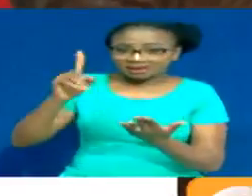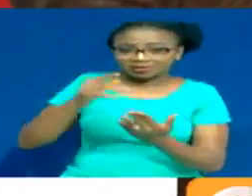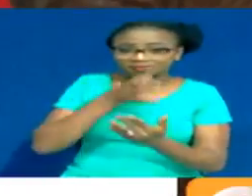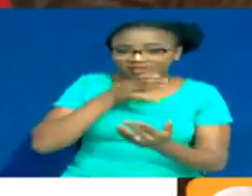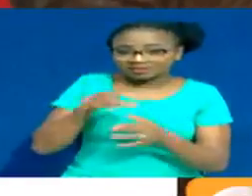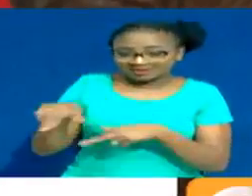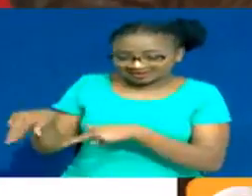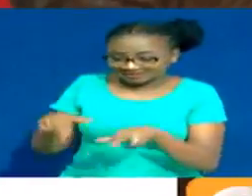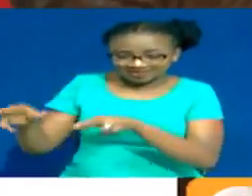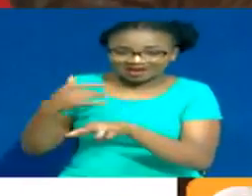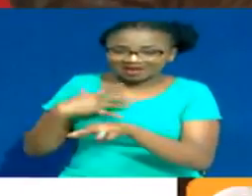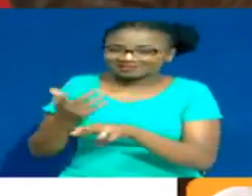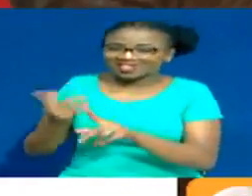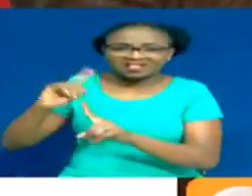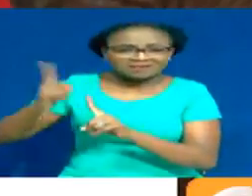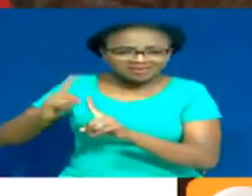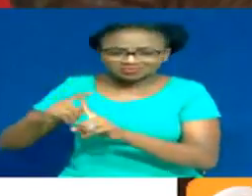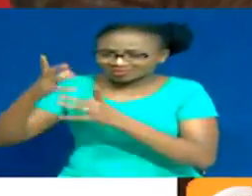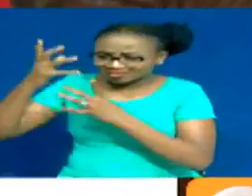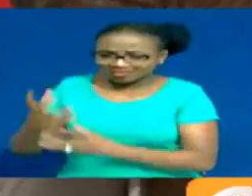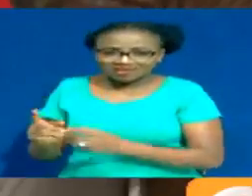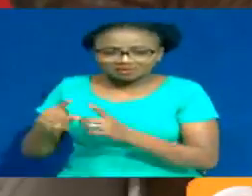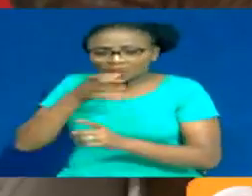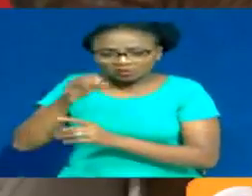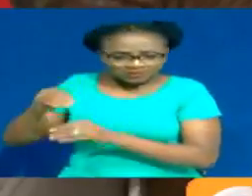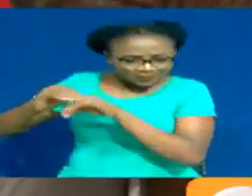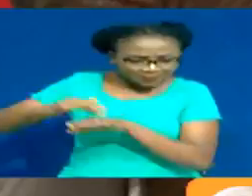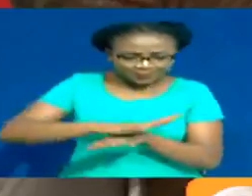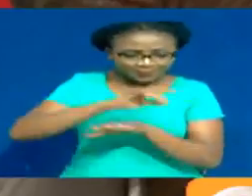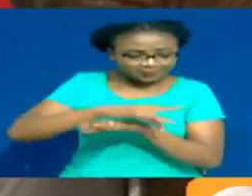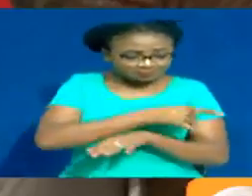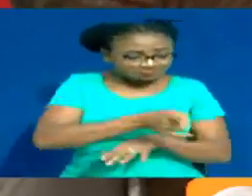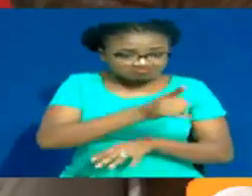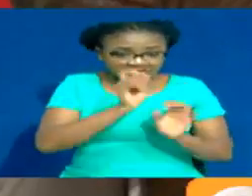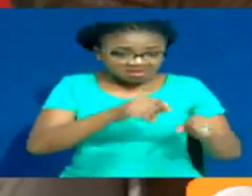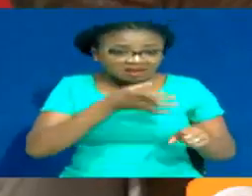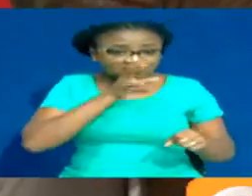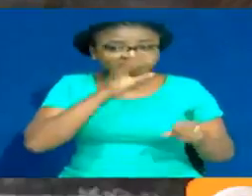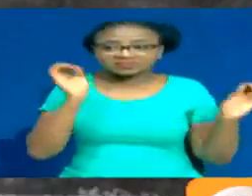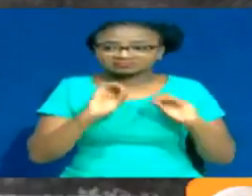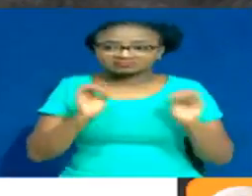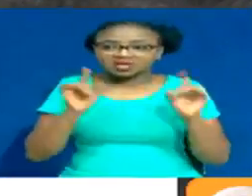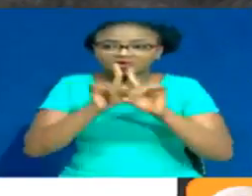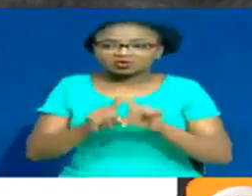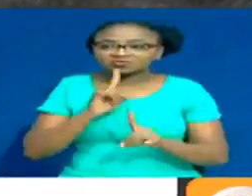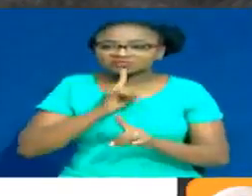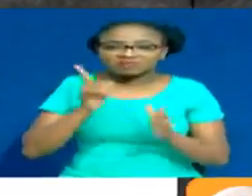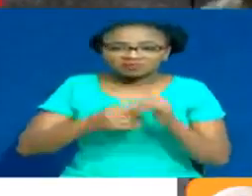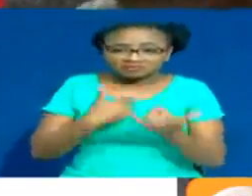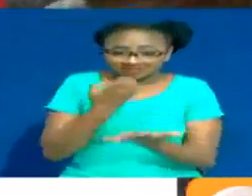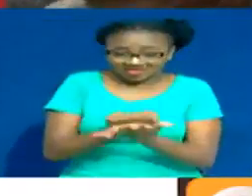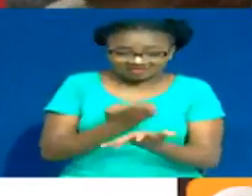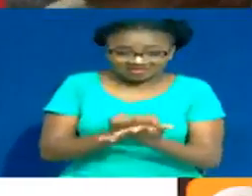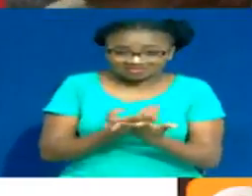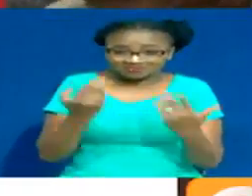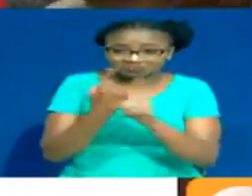River is heavily polluted with heavy metal and the water is unfit for human consumption. Adding, there was no evidence of